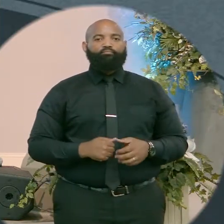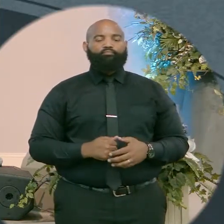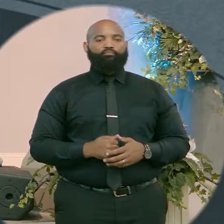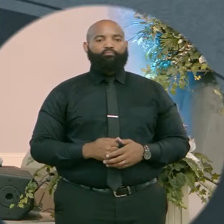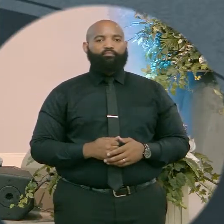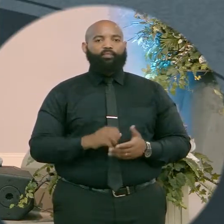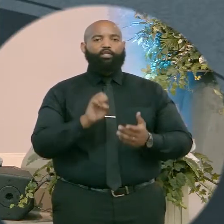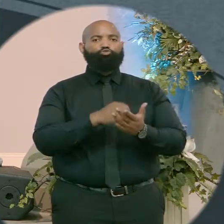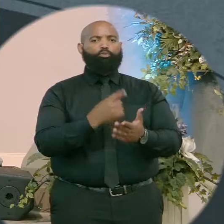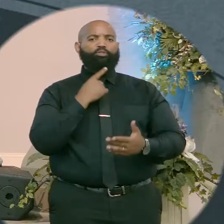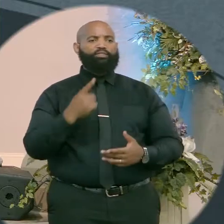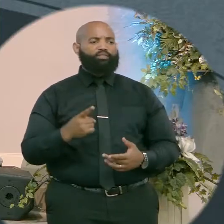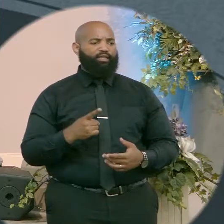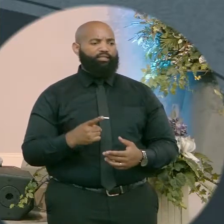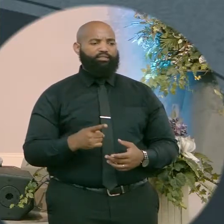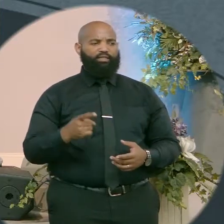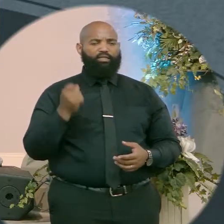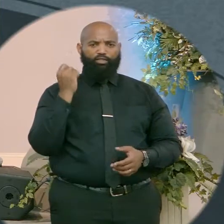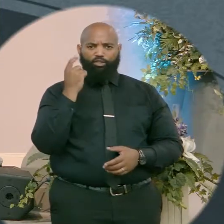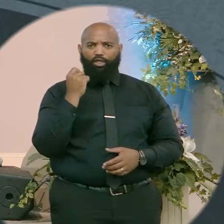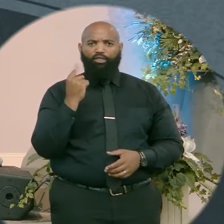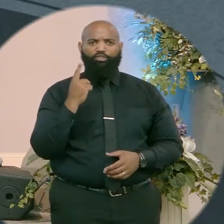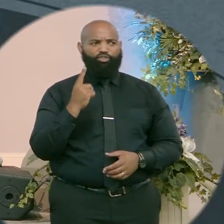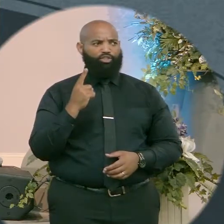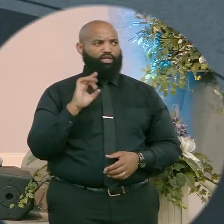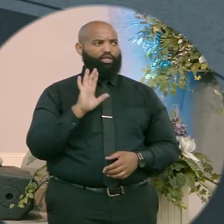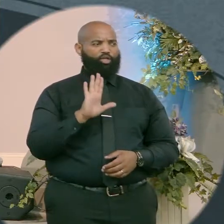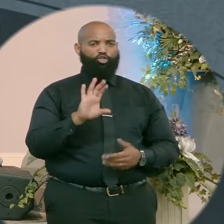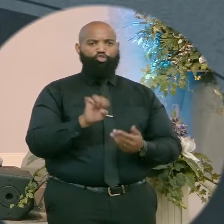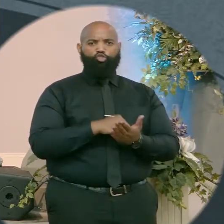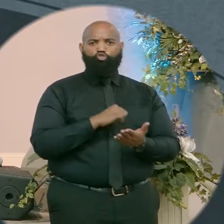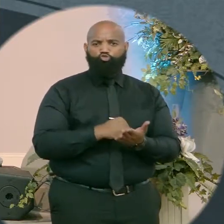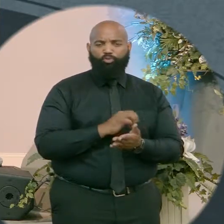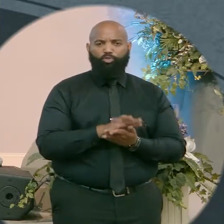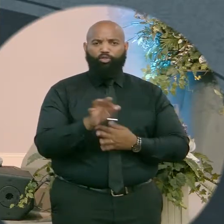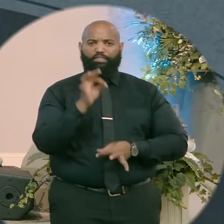Some of y'all wondering why the enemy keeps getting the best of you because you ain't dressed.